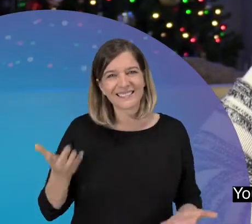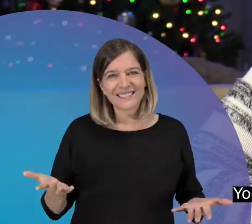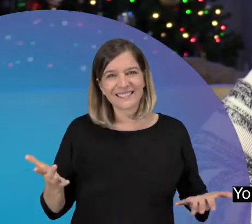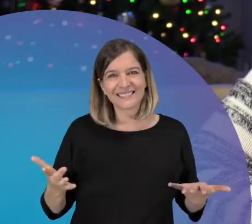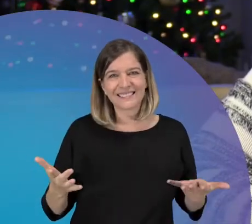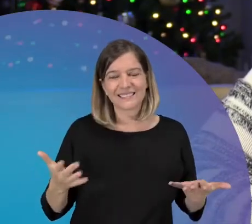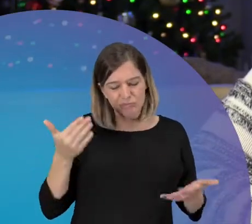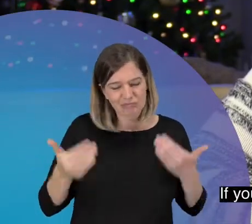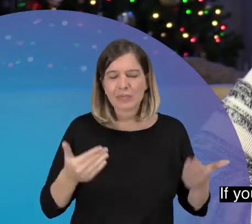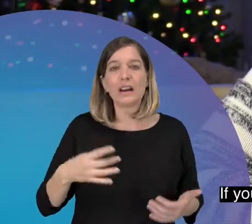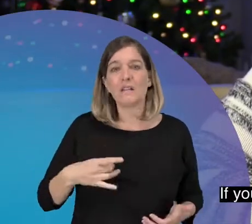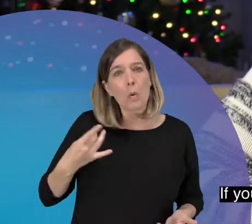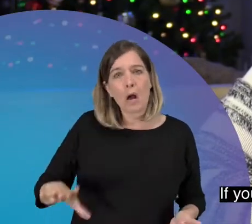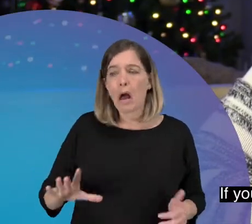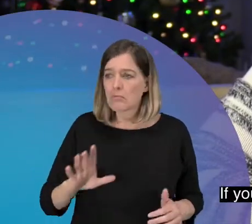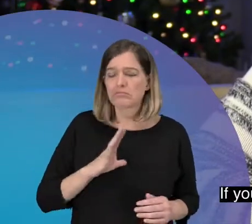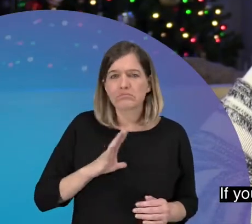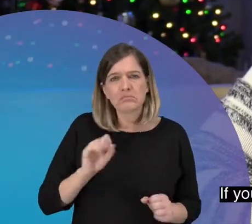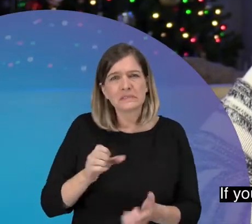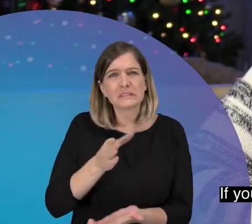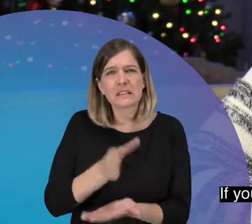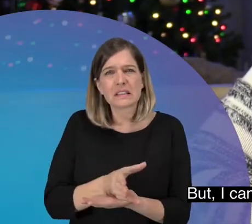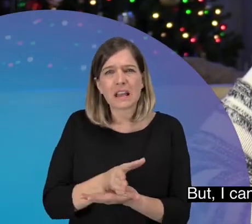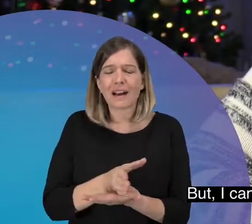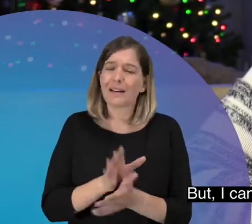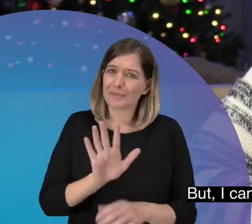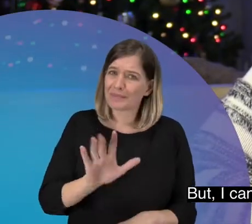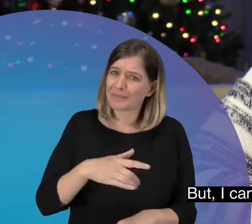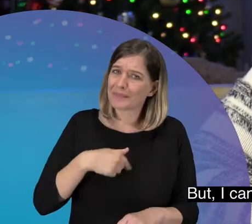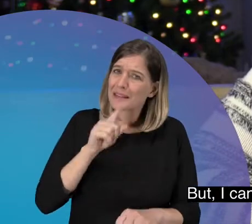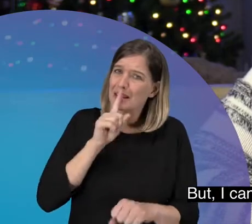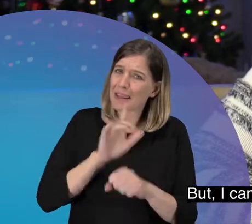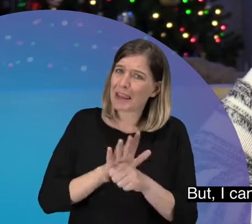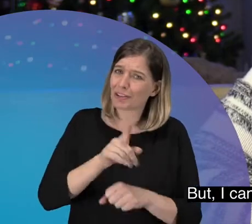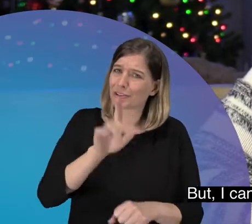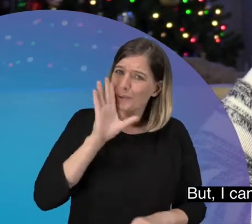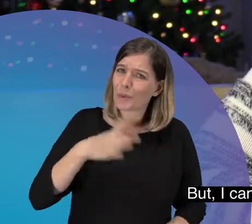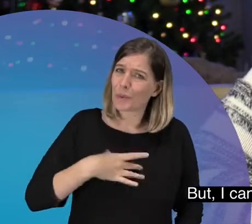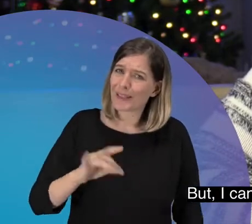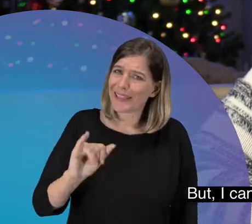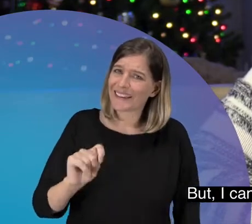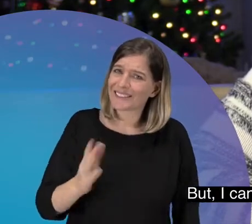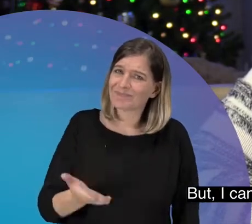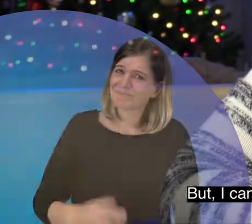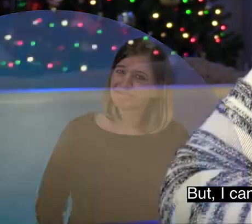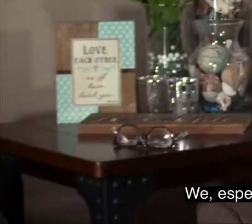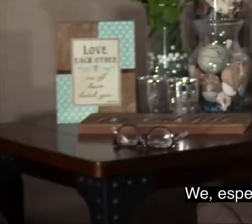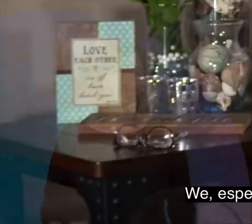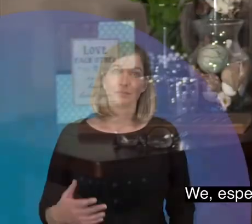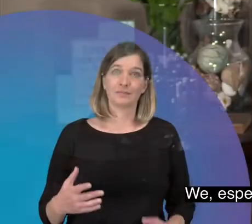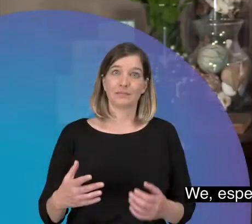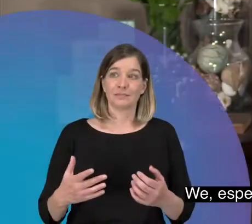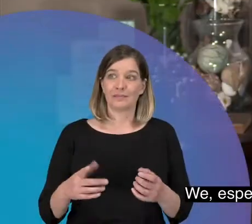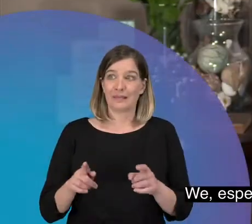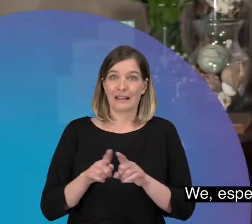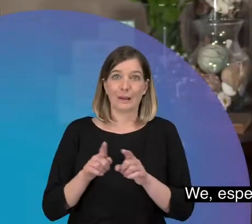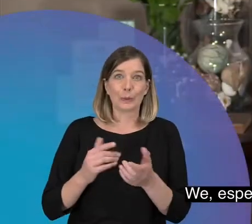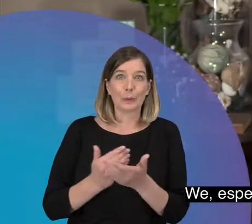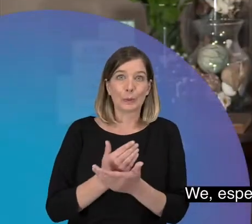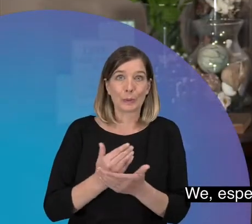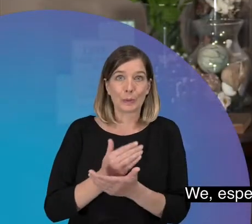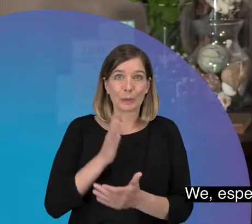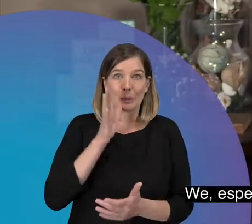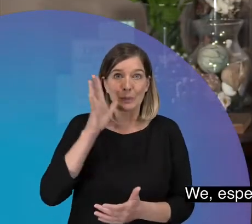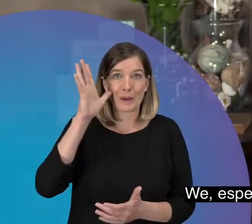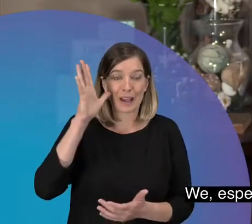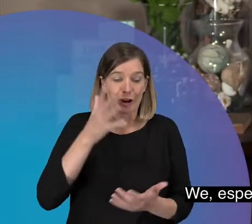what can go wrong? If you don't like it, then you can stop, but I can pretty much guarantee you'll like it. We, especially us